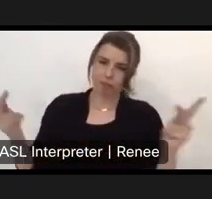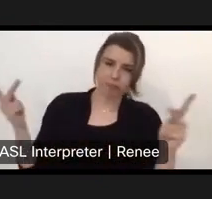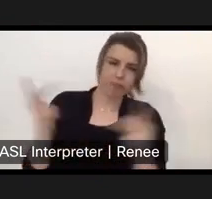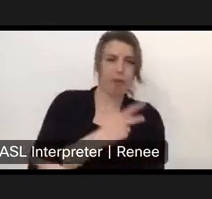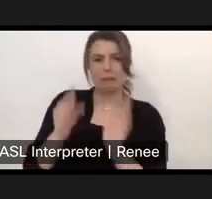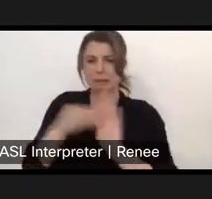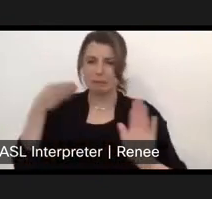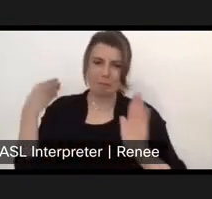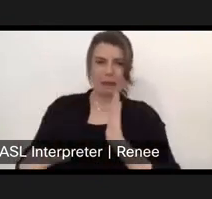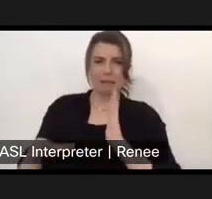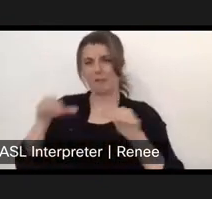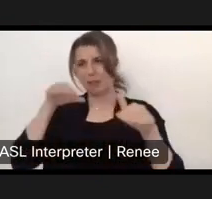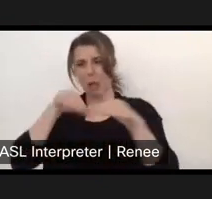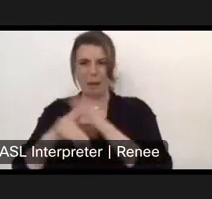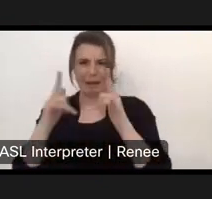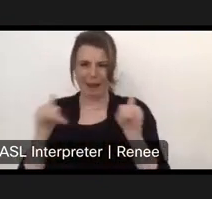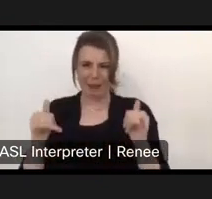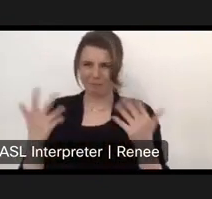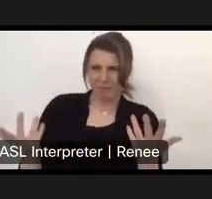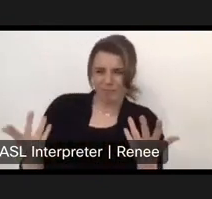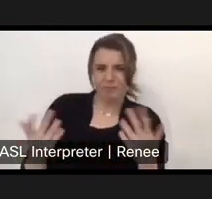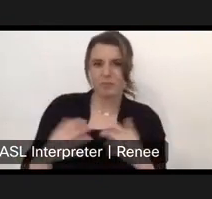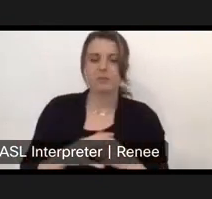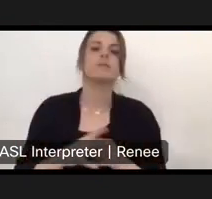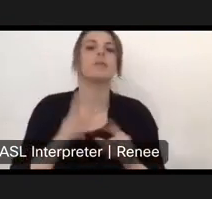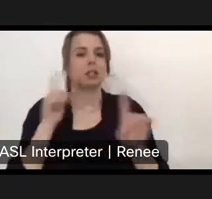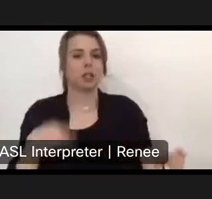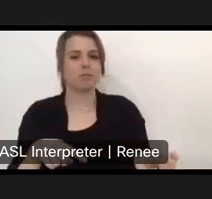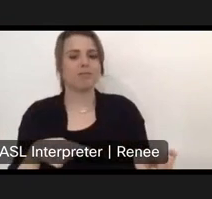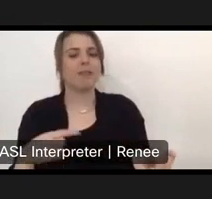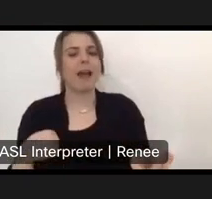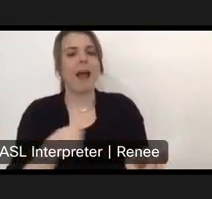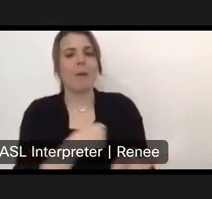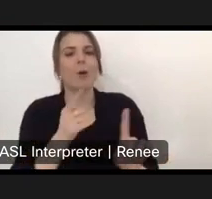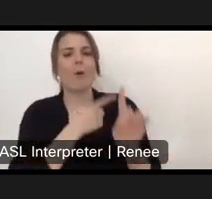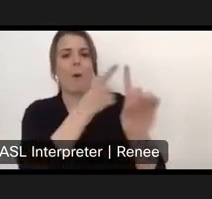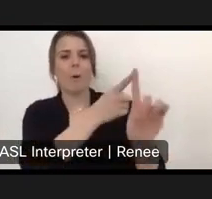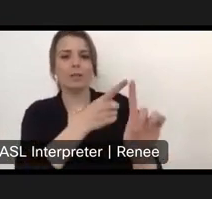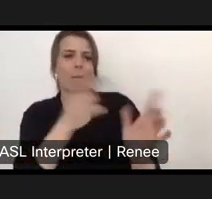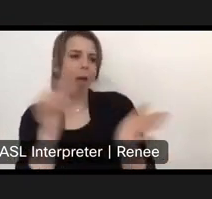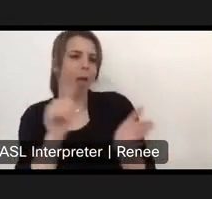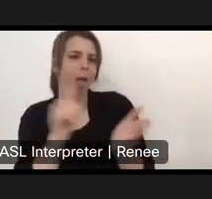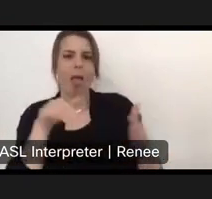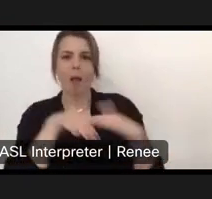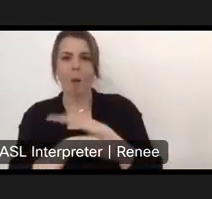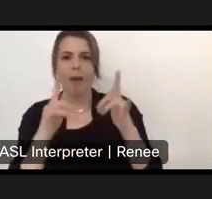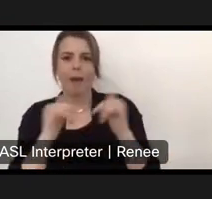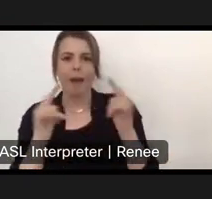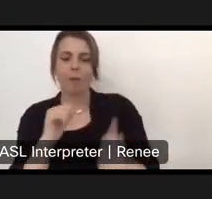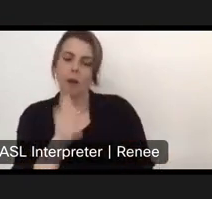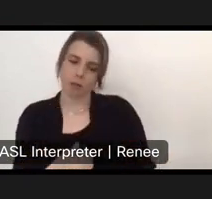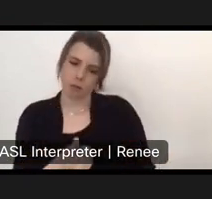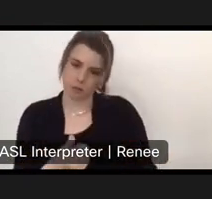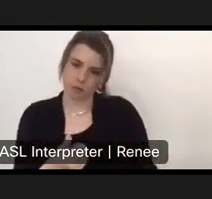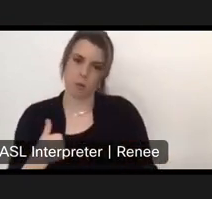dollar. So, our goal is not to make our parks on affordable. Our goal is to make sure that, uh, we generate